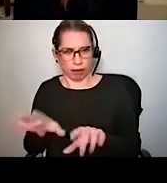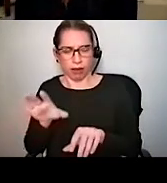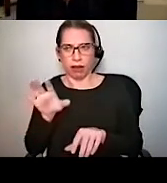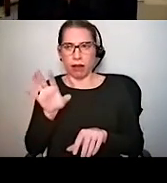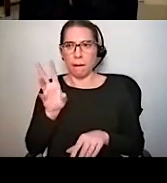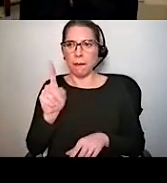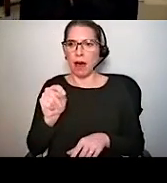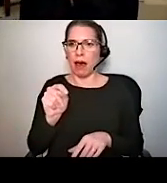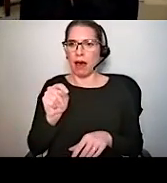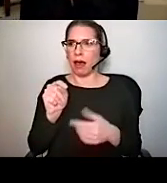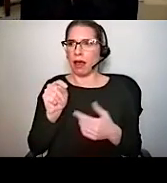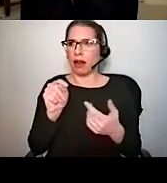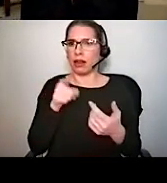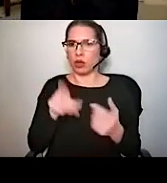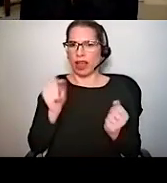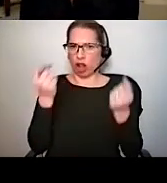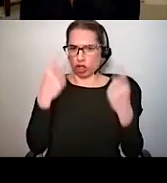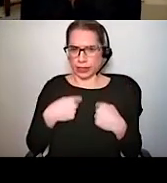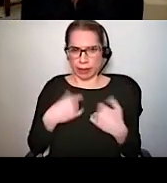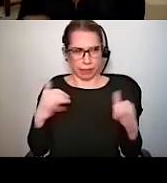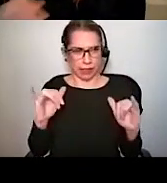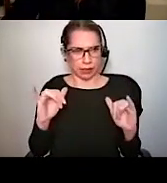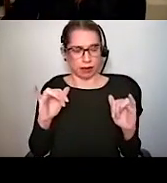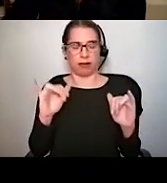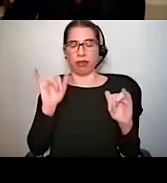and perceive sound is just fascinating.